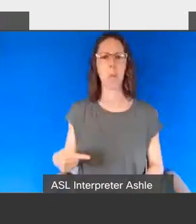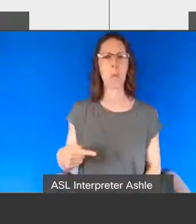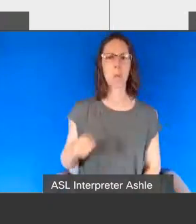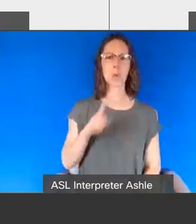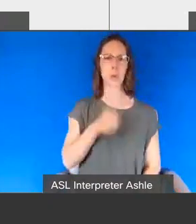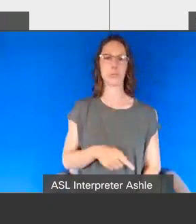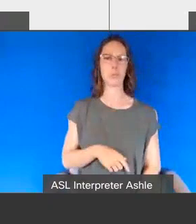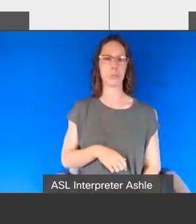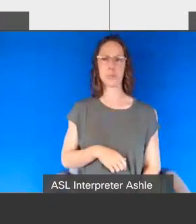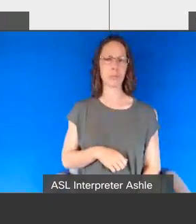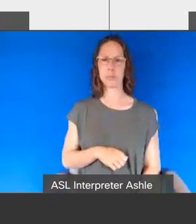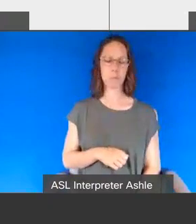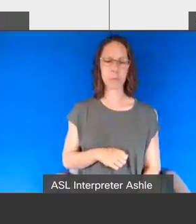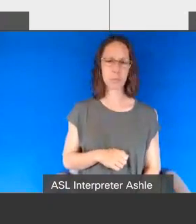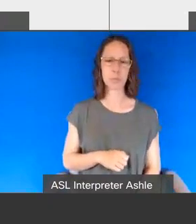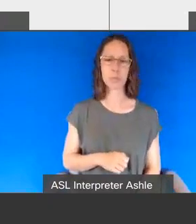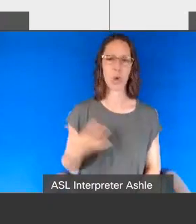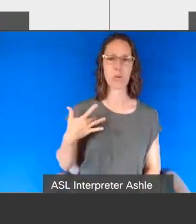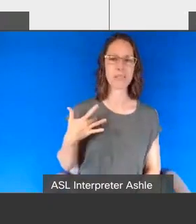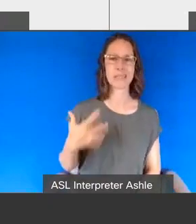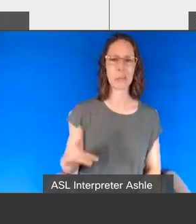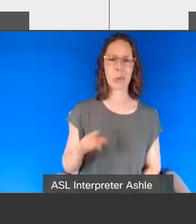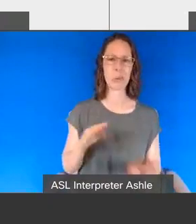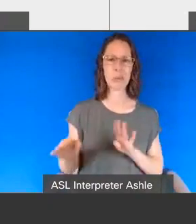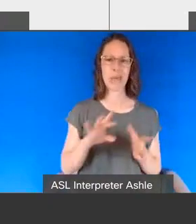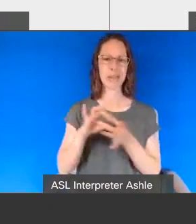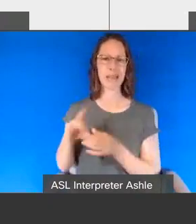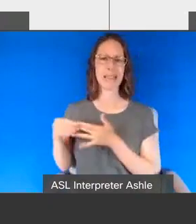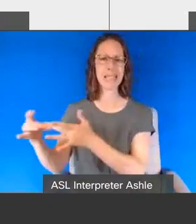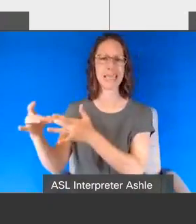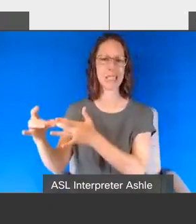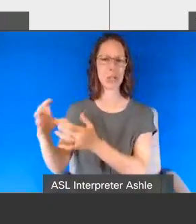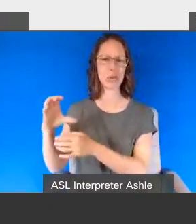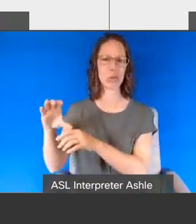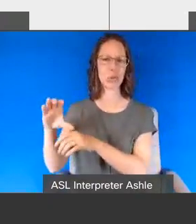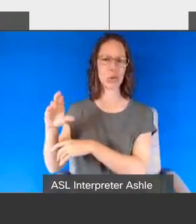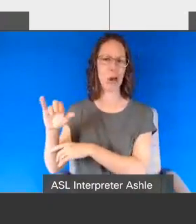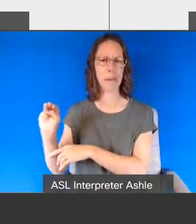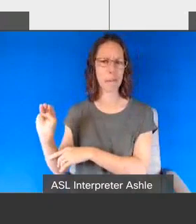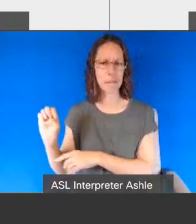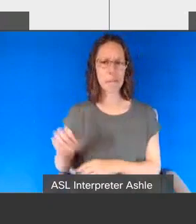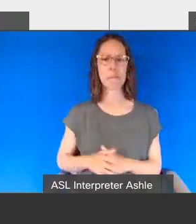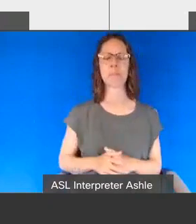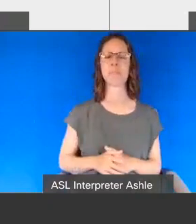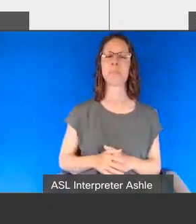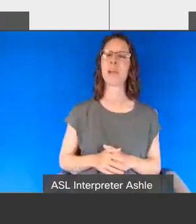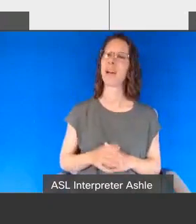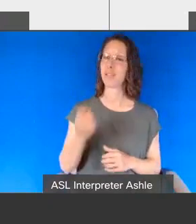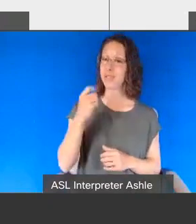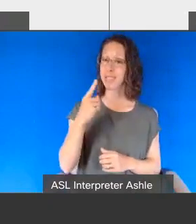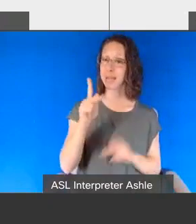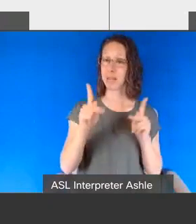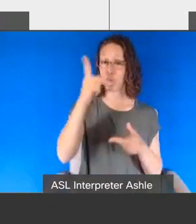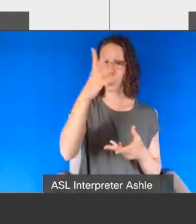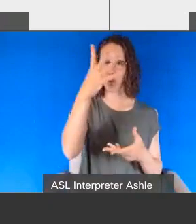oftentimes and as i mentioned before the reason why persons on the spectrum are seven times more likely to